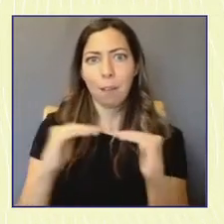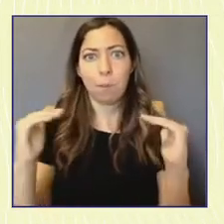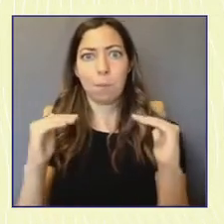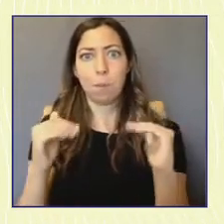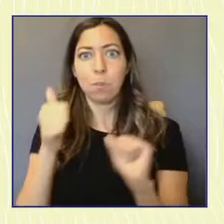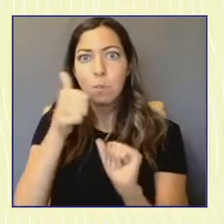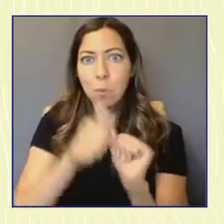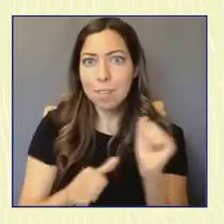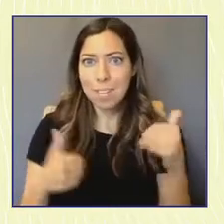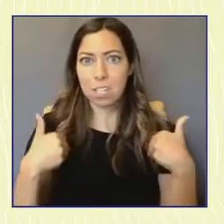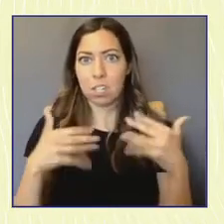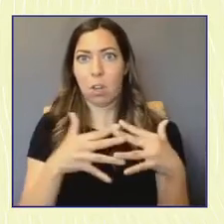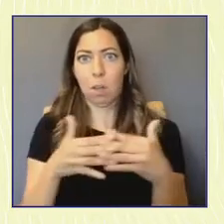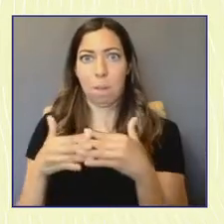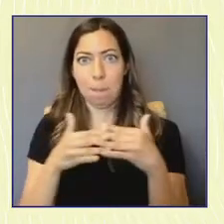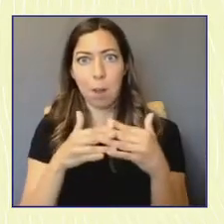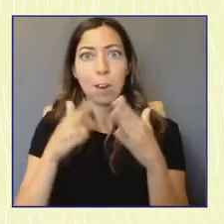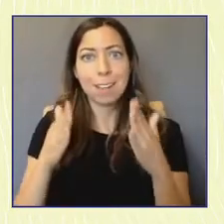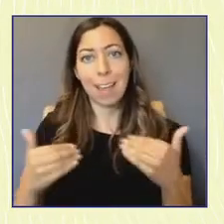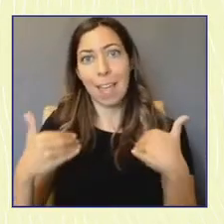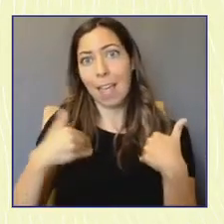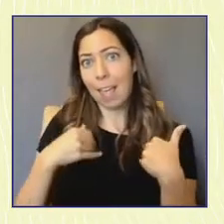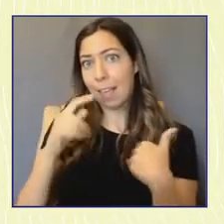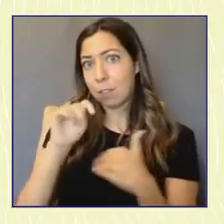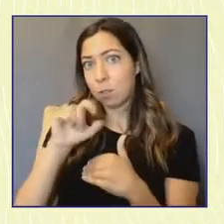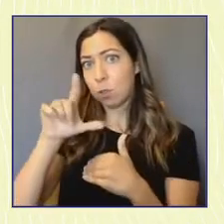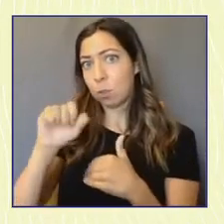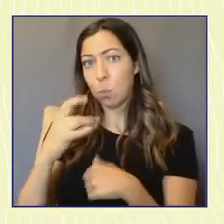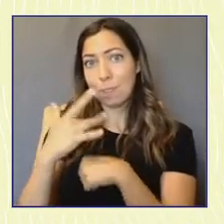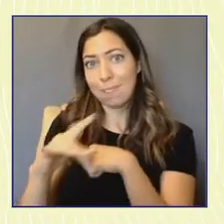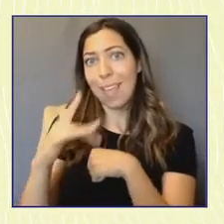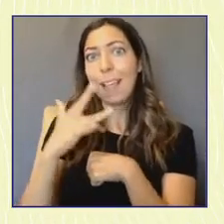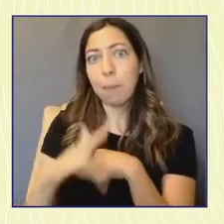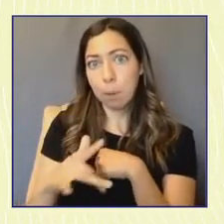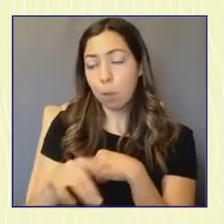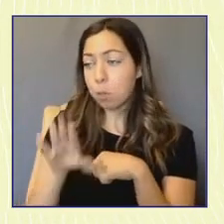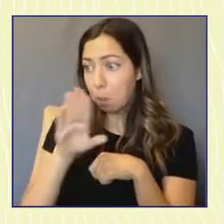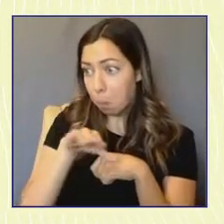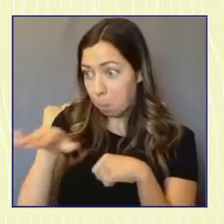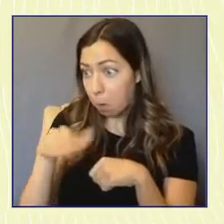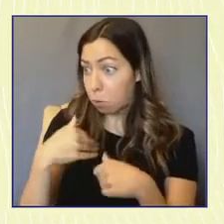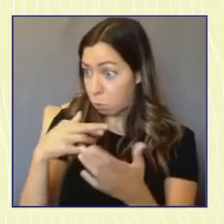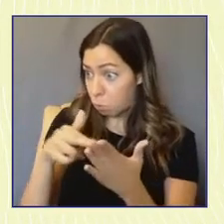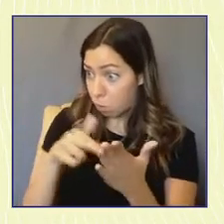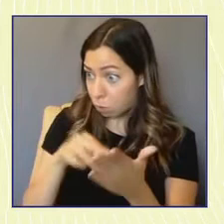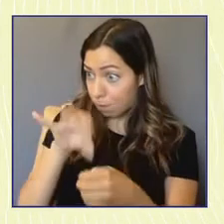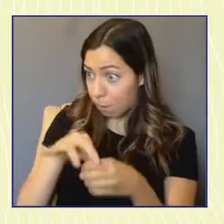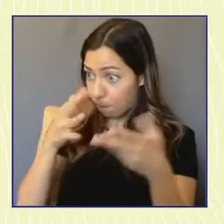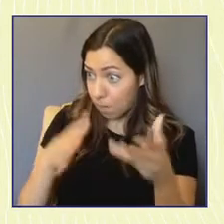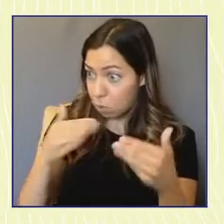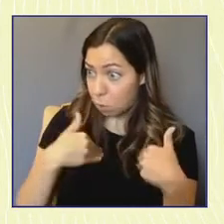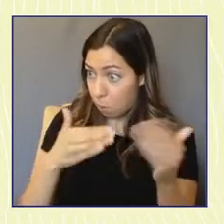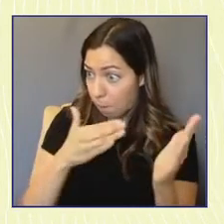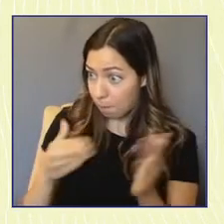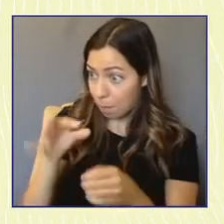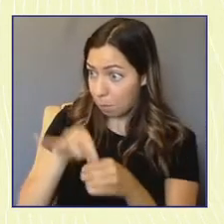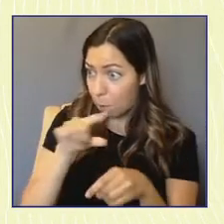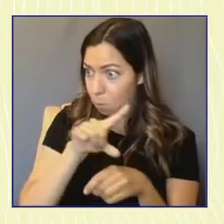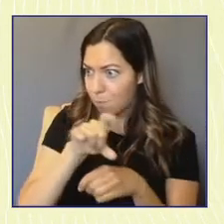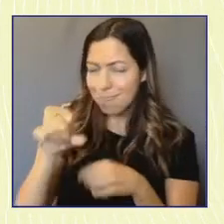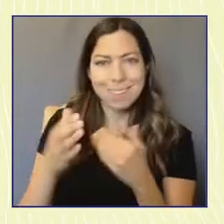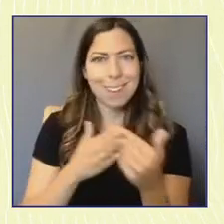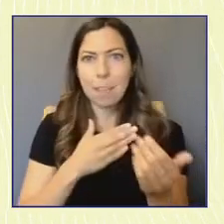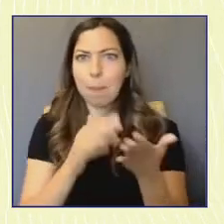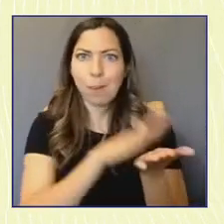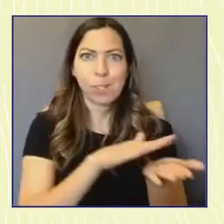has the tools they need and gets that message that hey, are you registered to vote or hey, do you have a plan to vote? No matter who they are where they